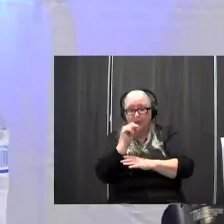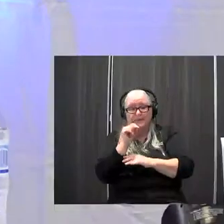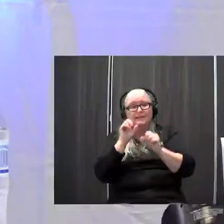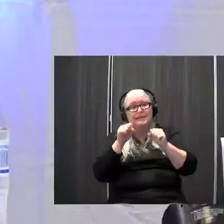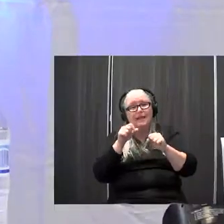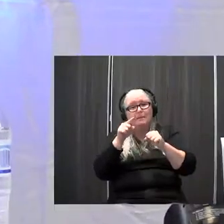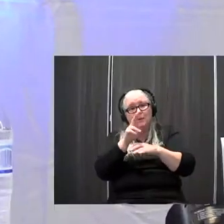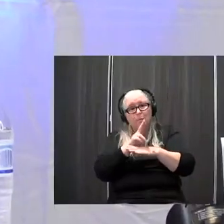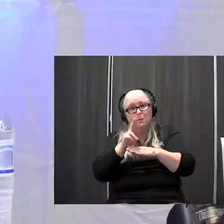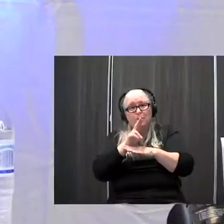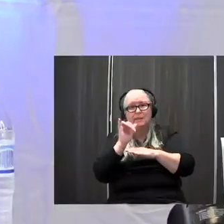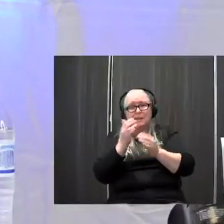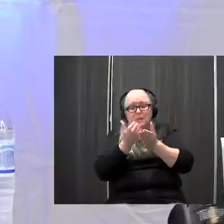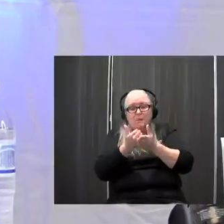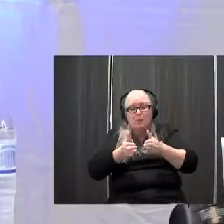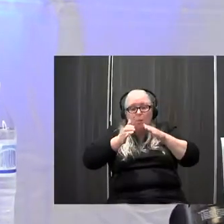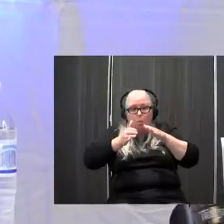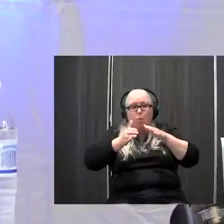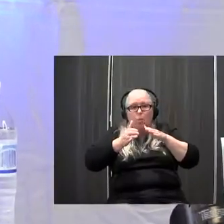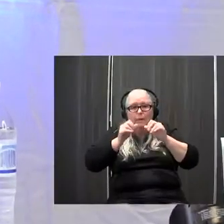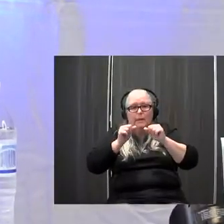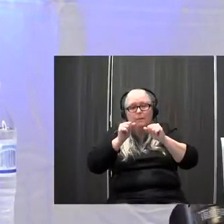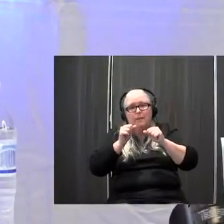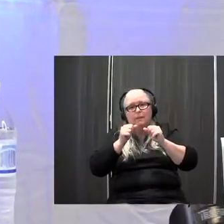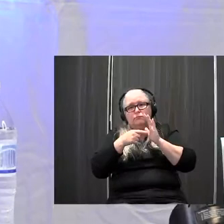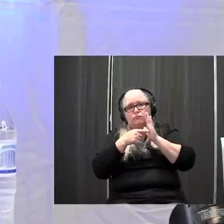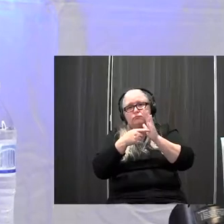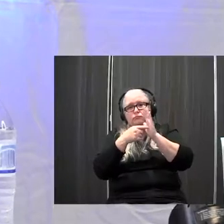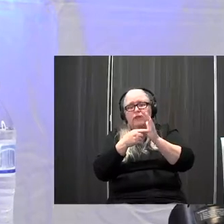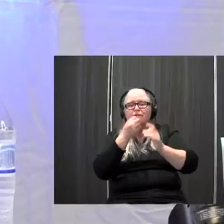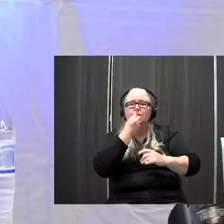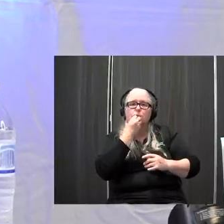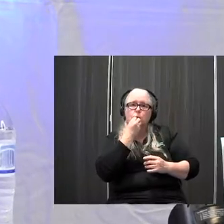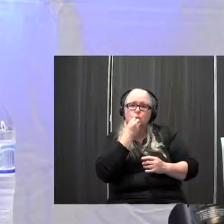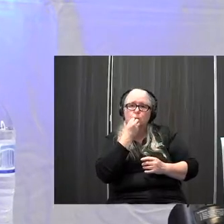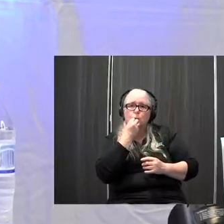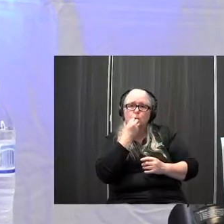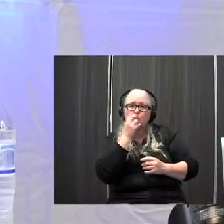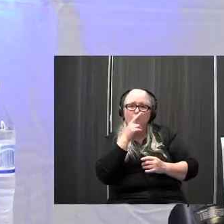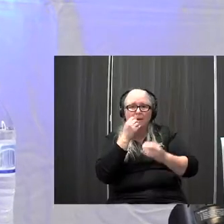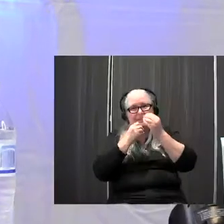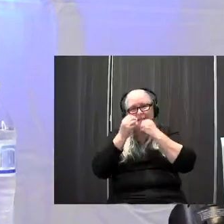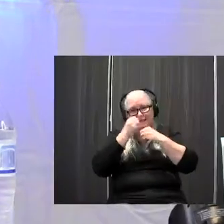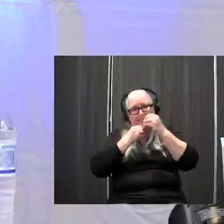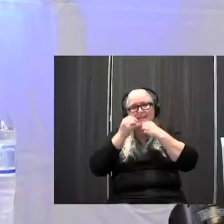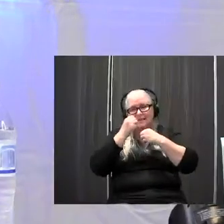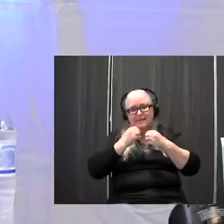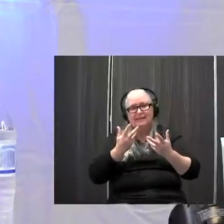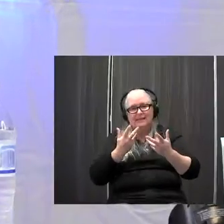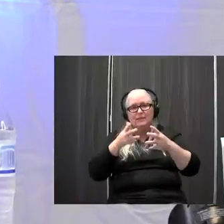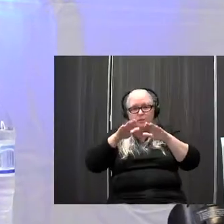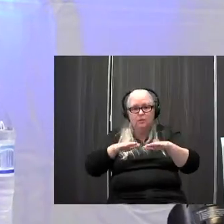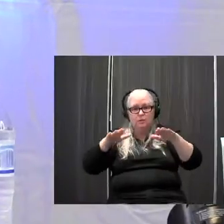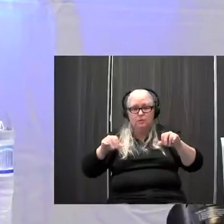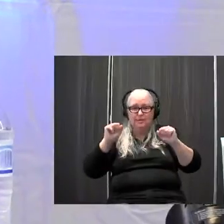so a bowl for example might be used to represent food or more to eat and so the child can